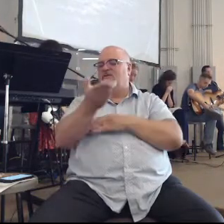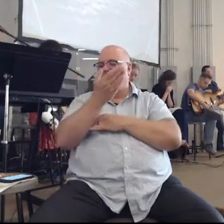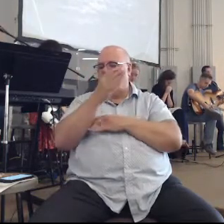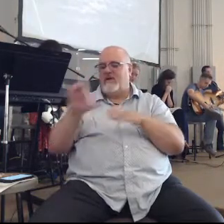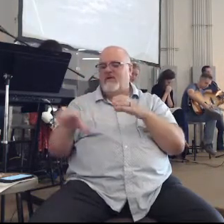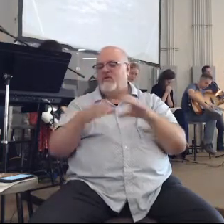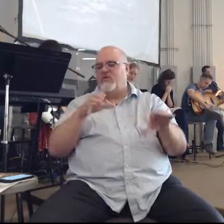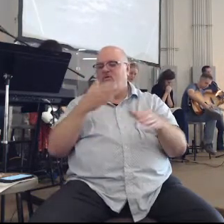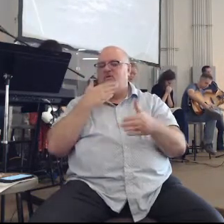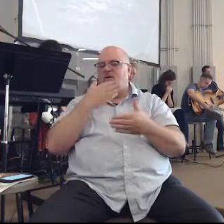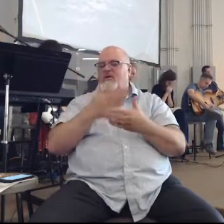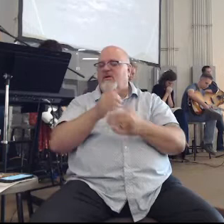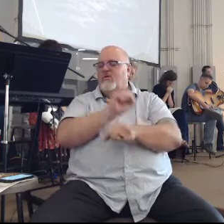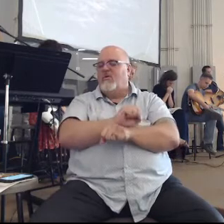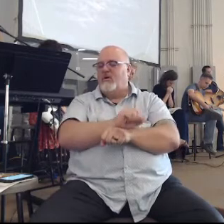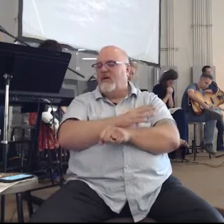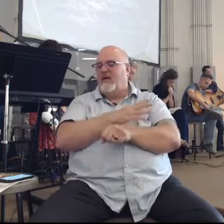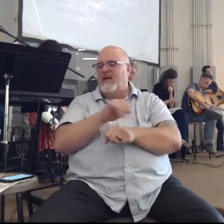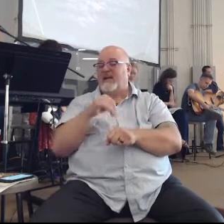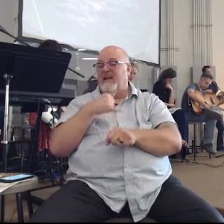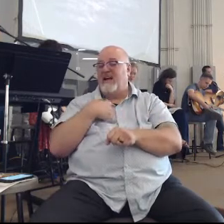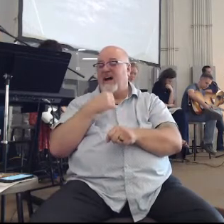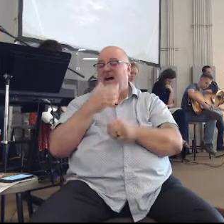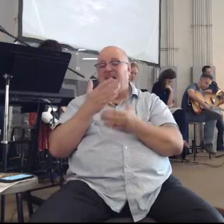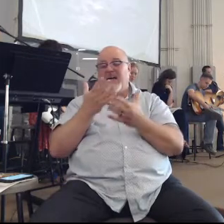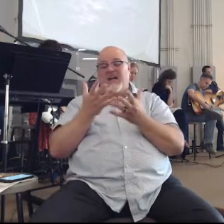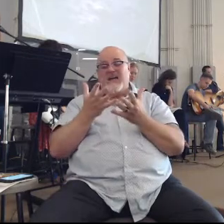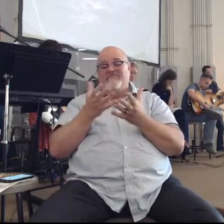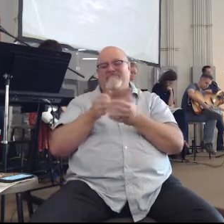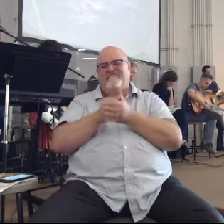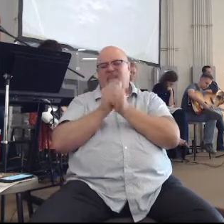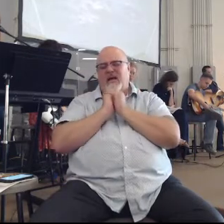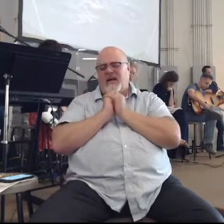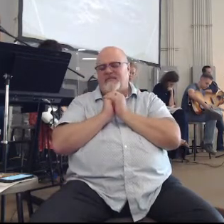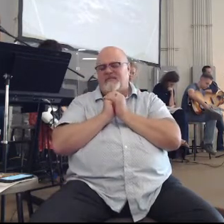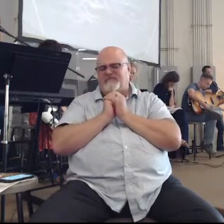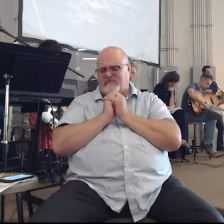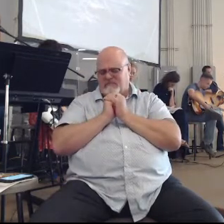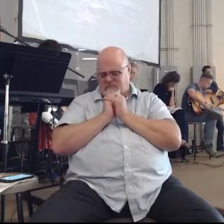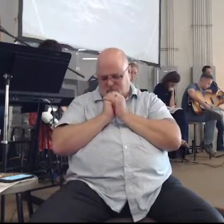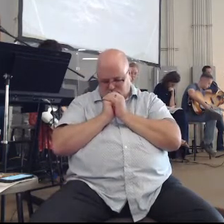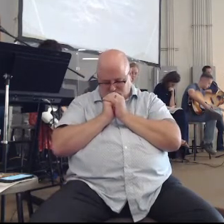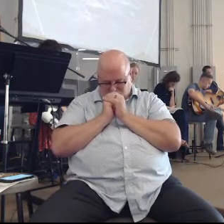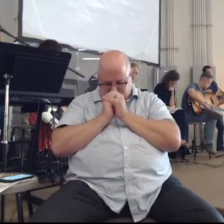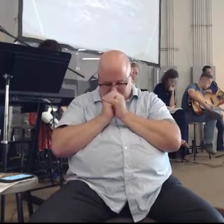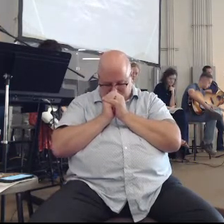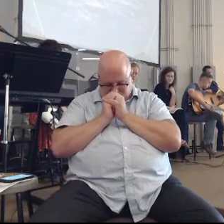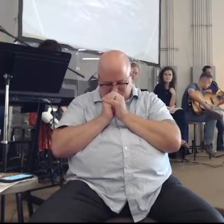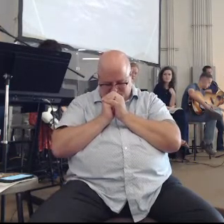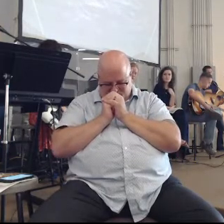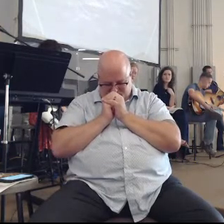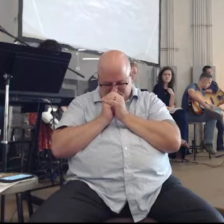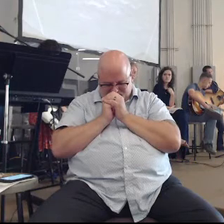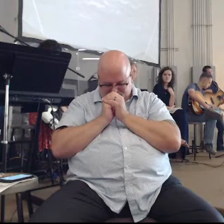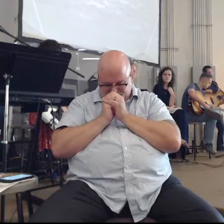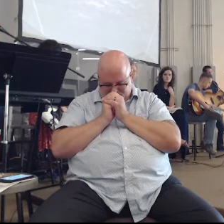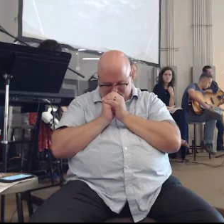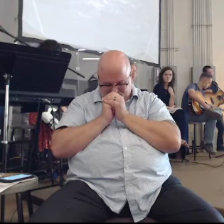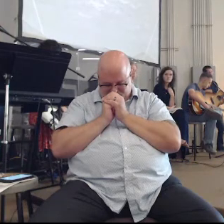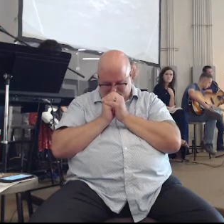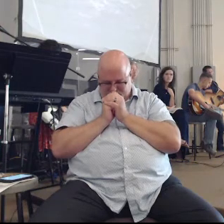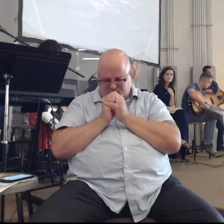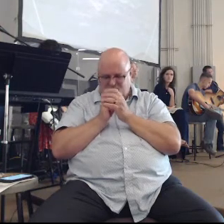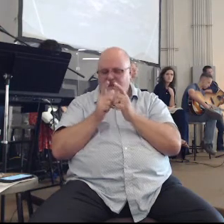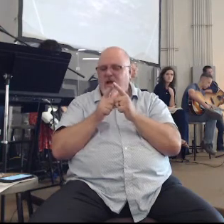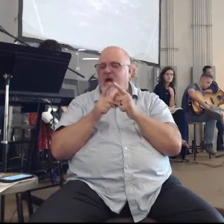work. And I just ask for a